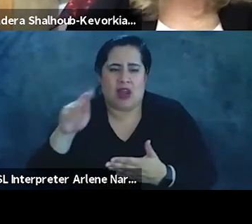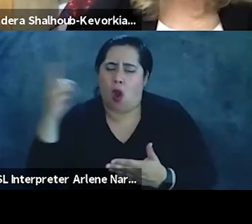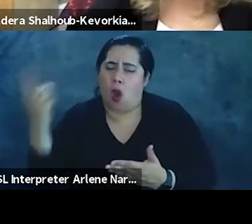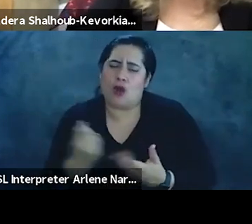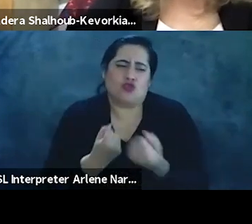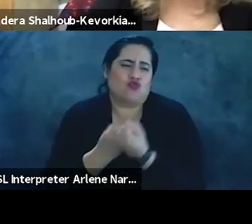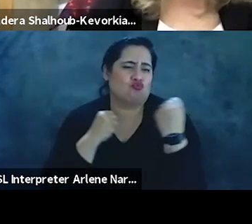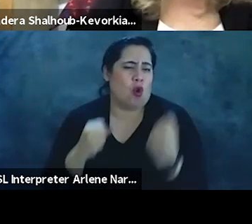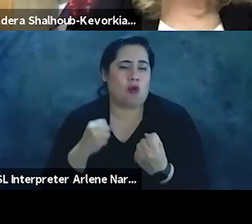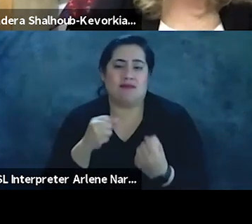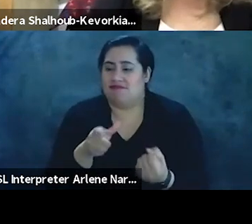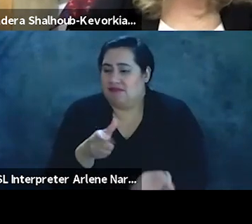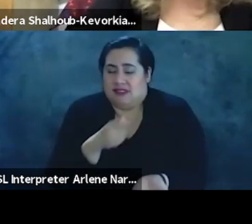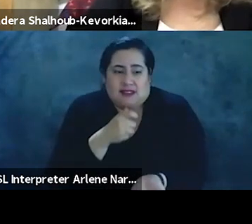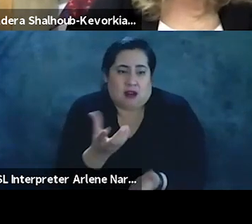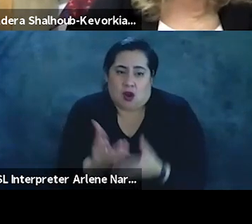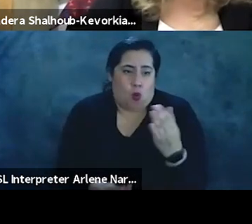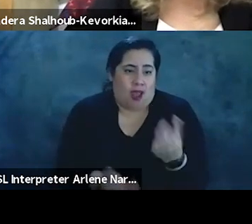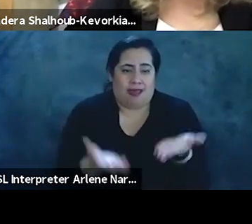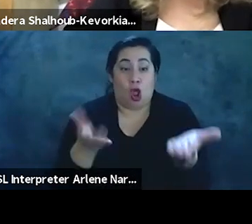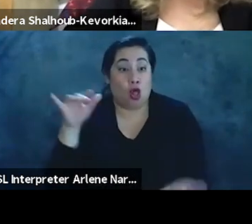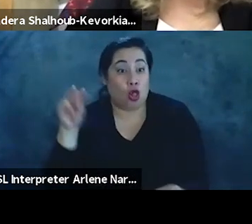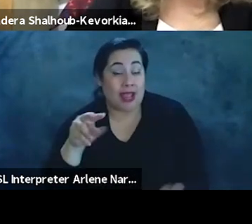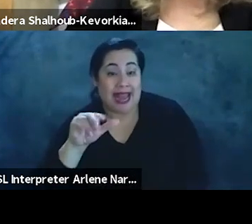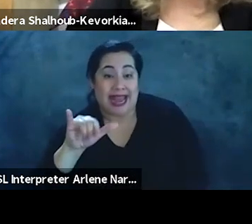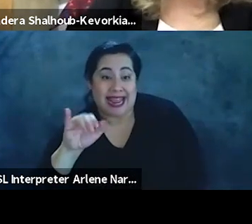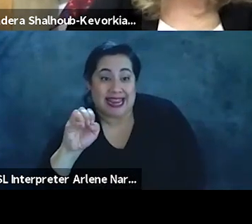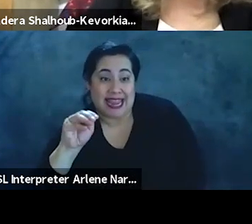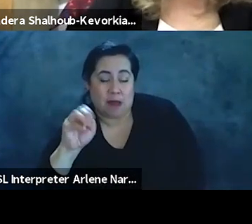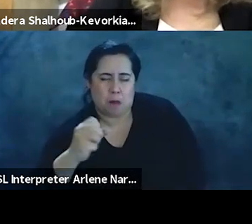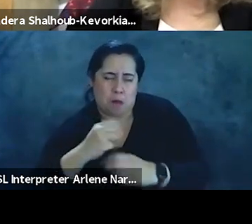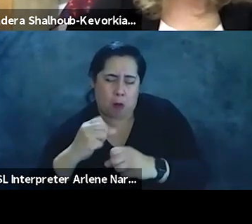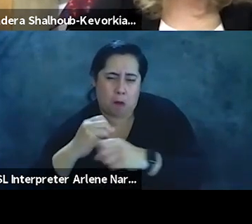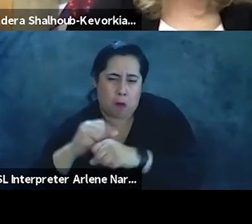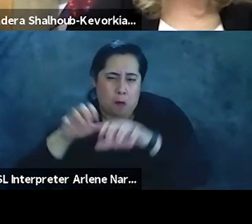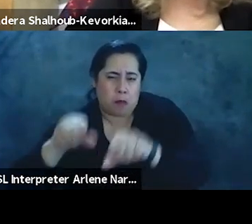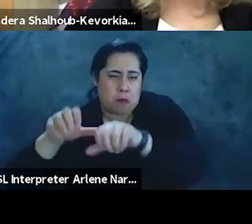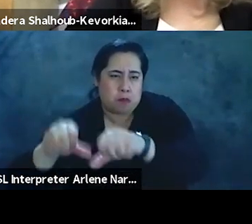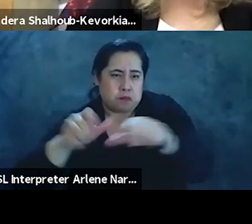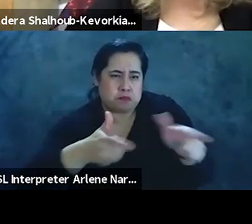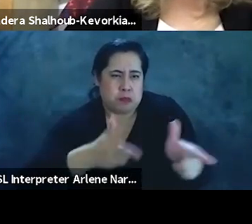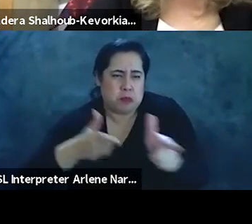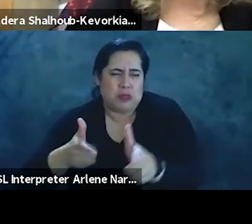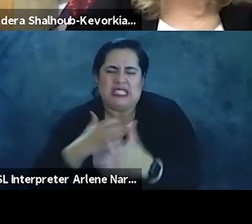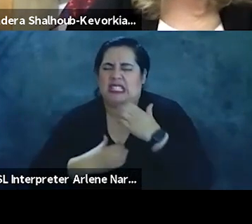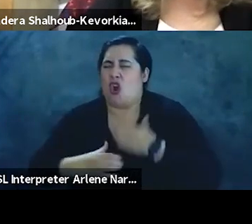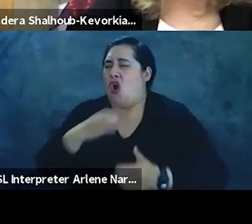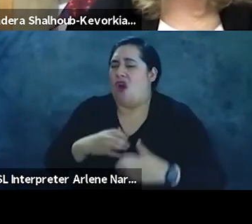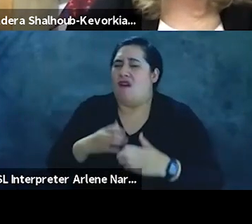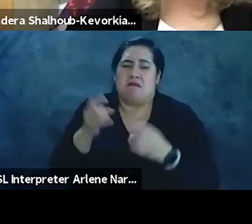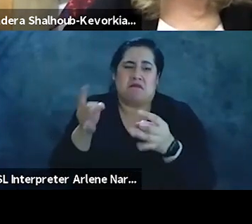that's not going anywhere when again when you just look at yemen yemen which is being bombed besieged bombarded starved you know